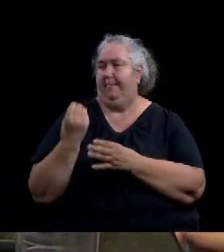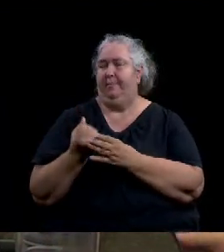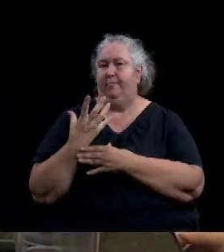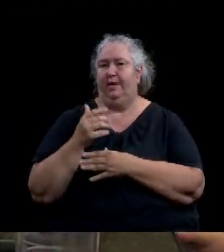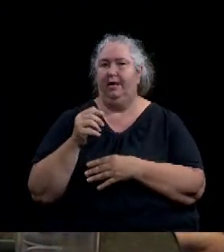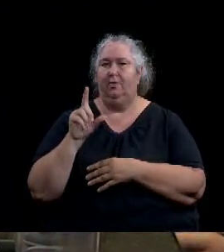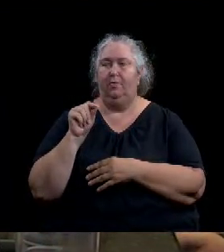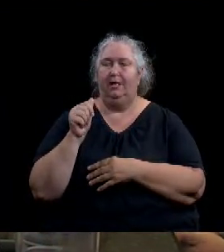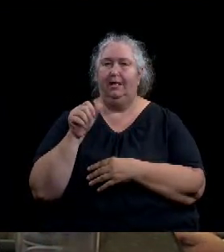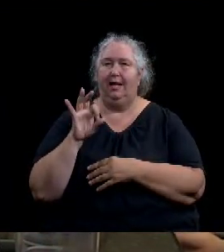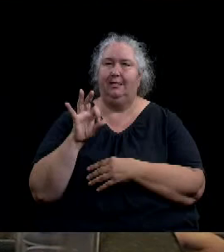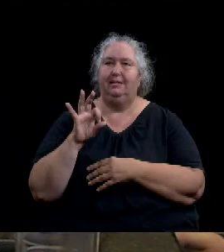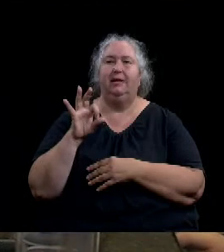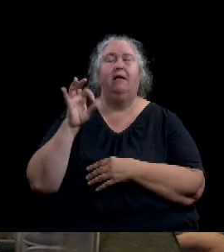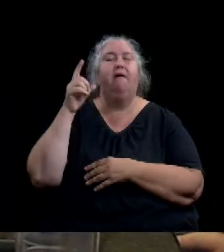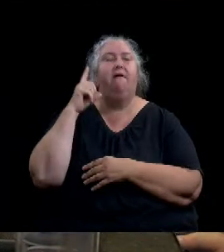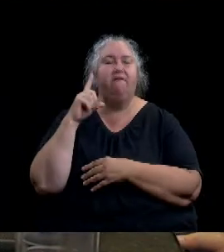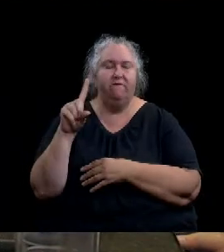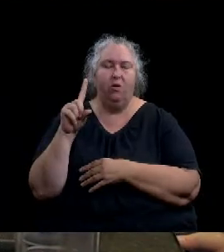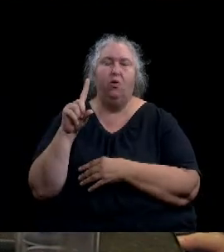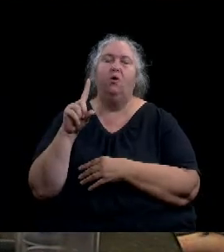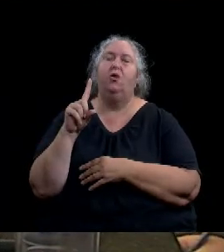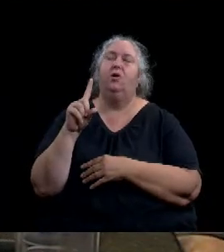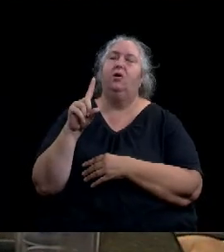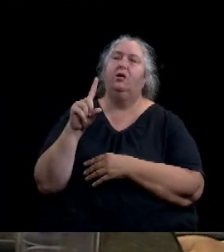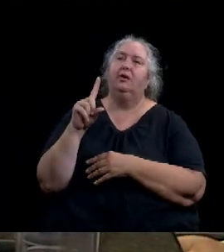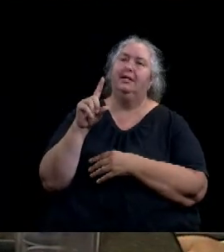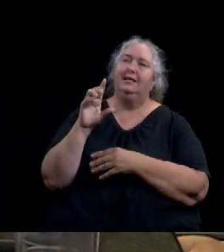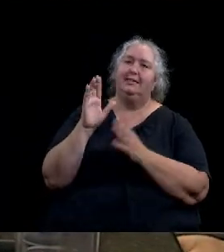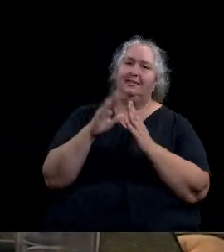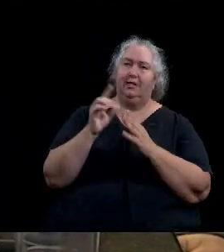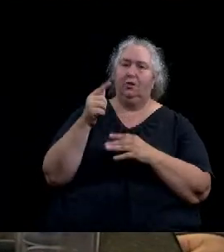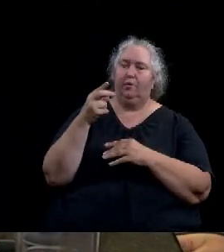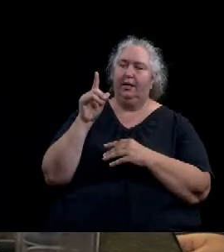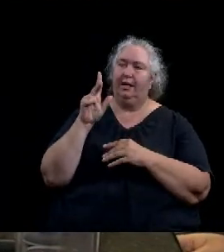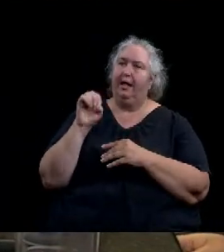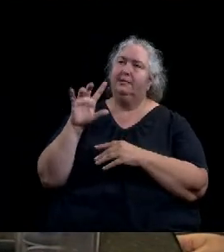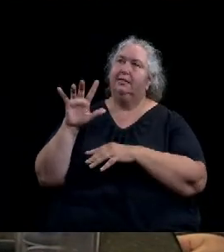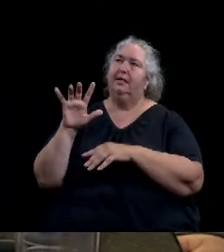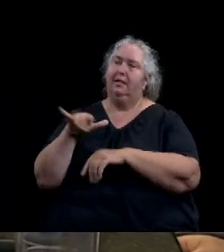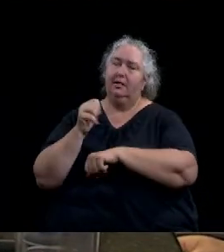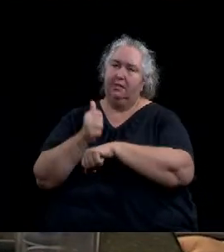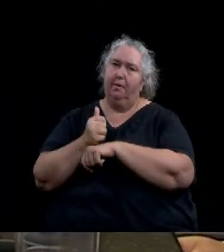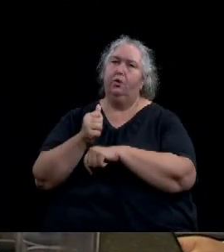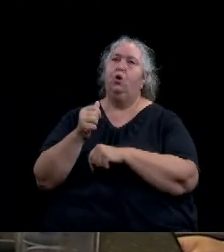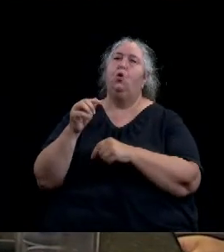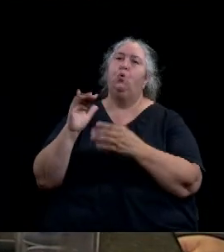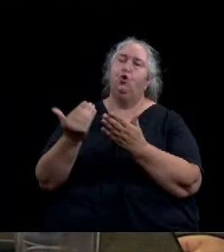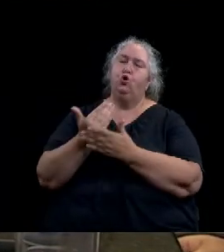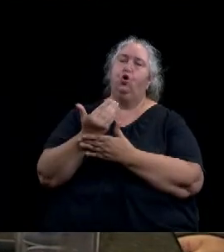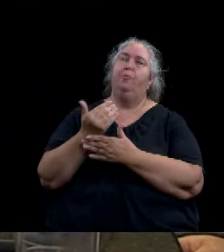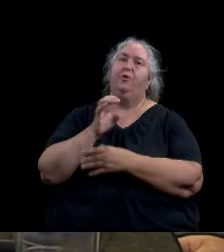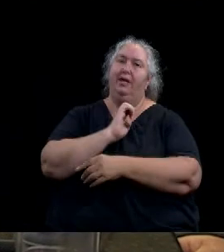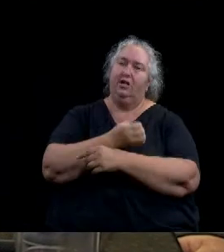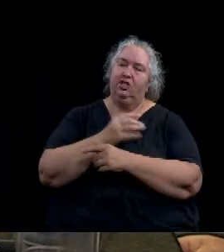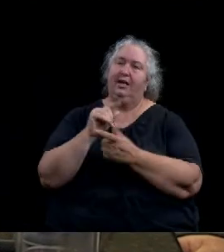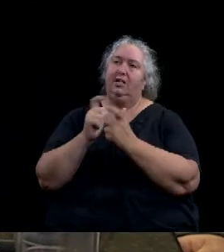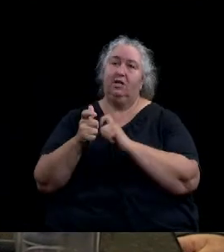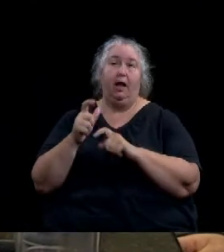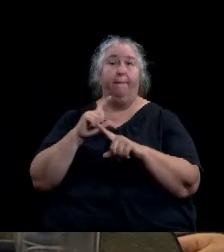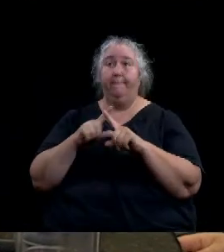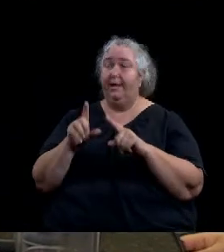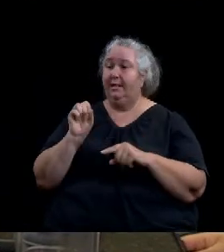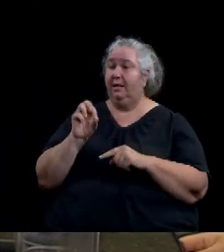GHG emissions through the adoption of renewable energy and other changes. However, the SRP-AB has not met in over one year.